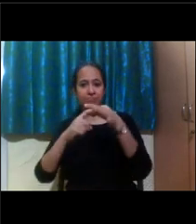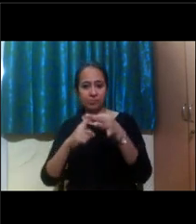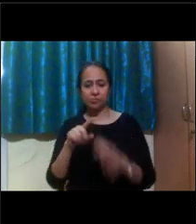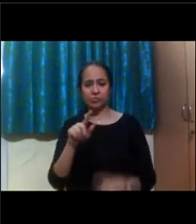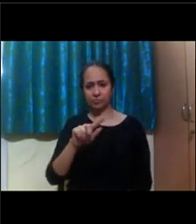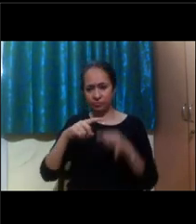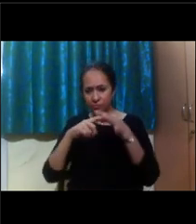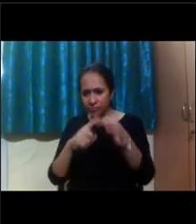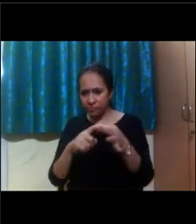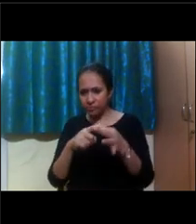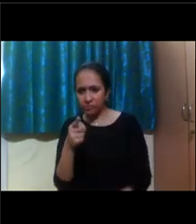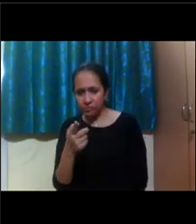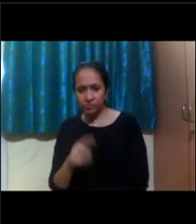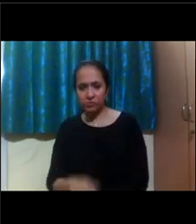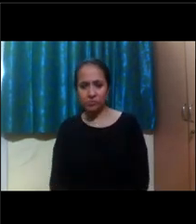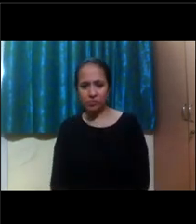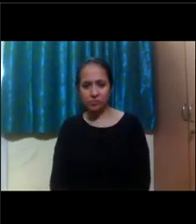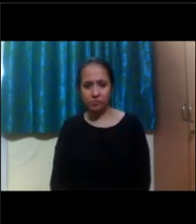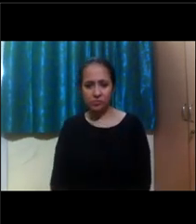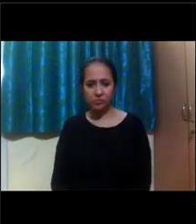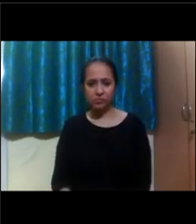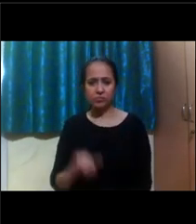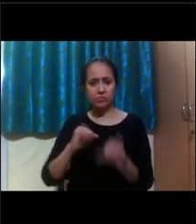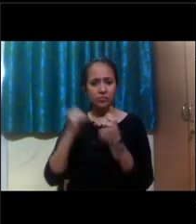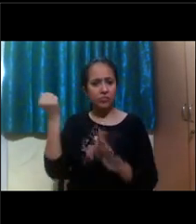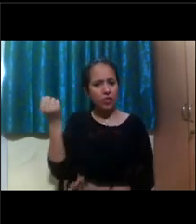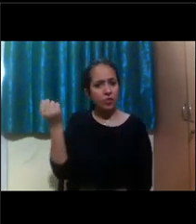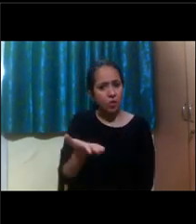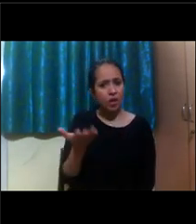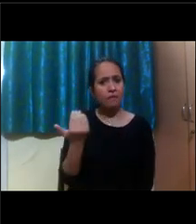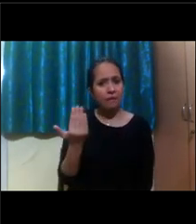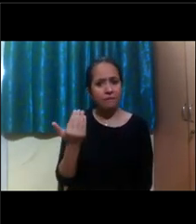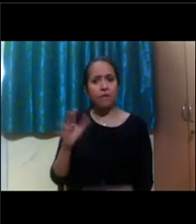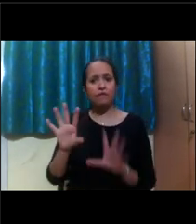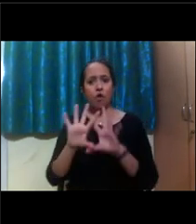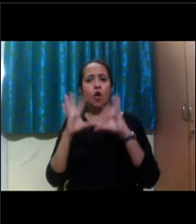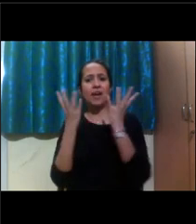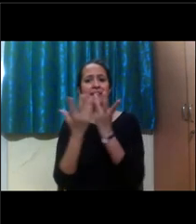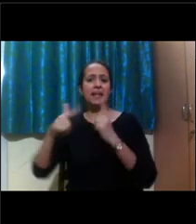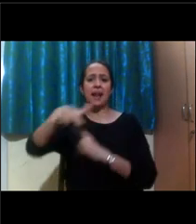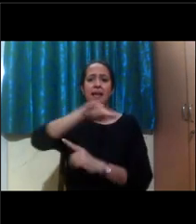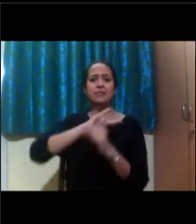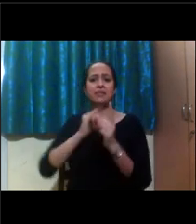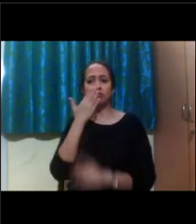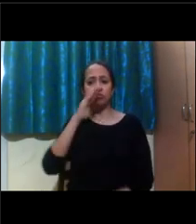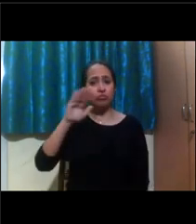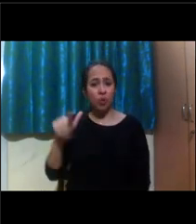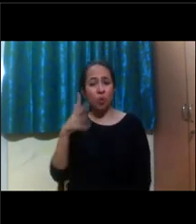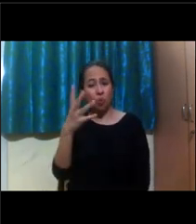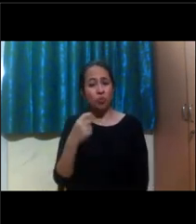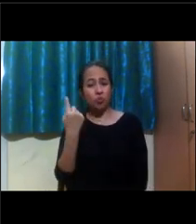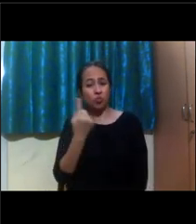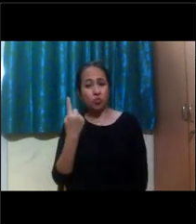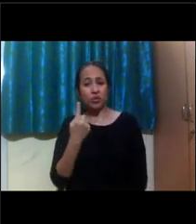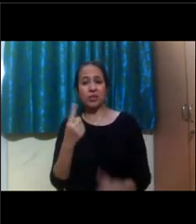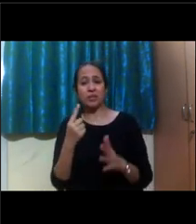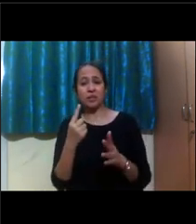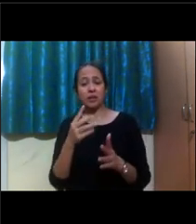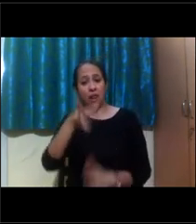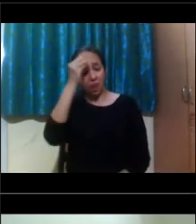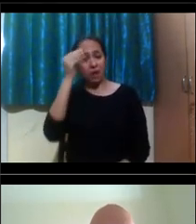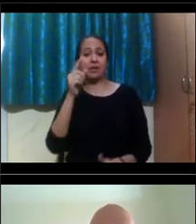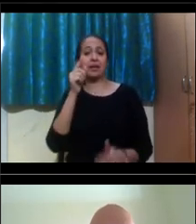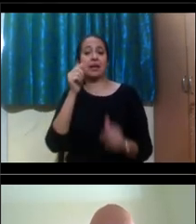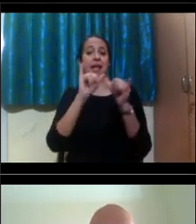question is, are there any scholarships available to international students who only want to study American Sign Language?